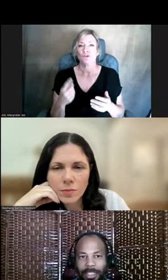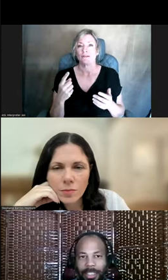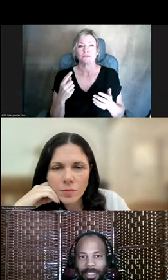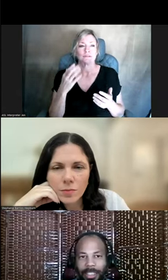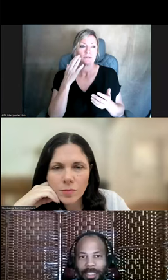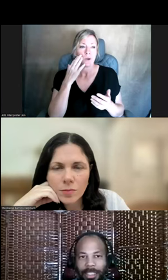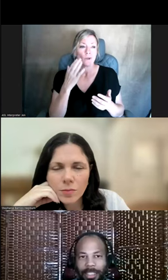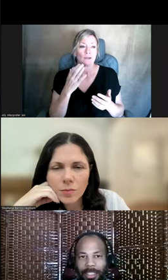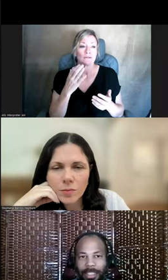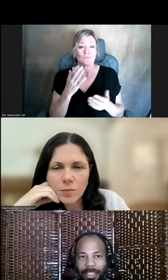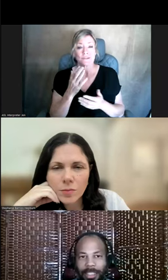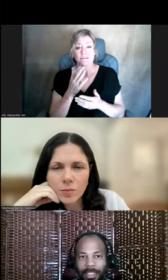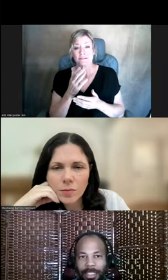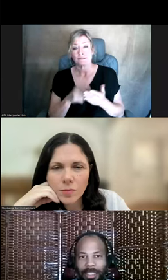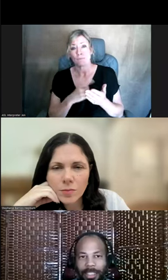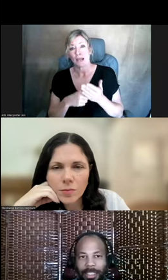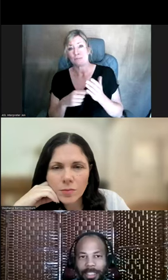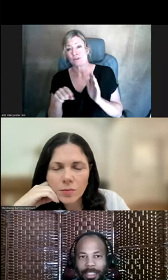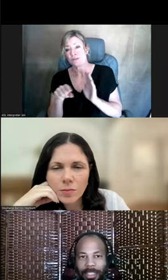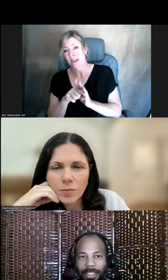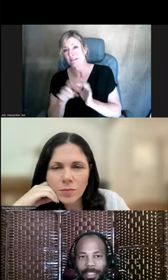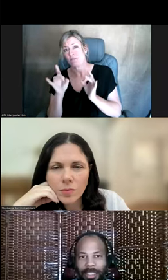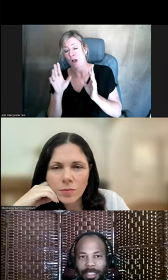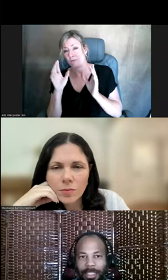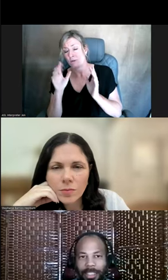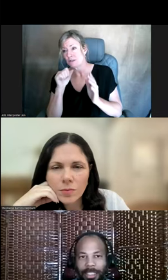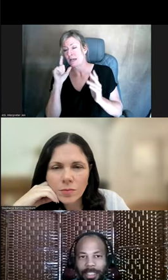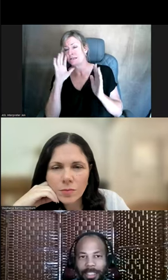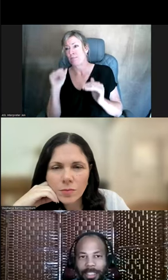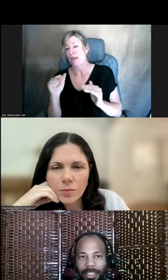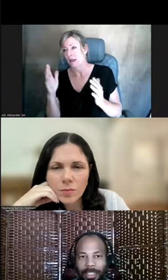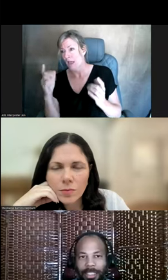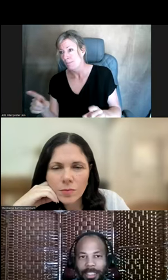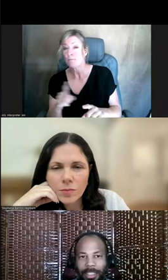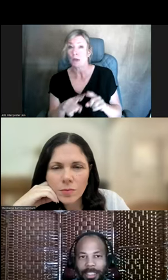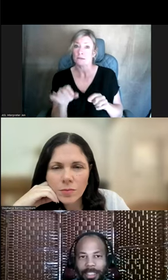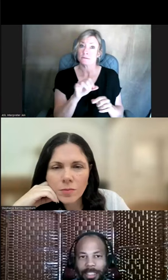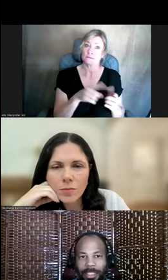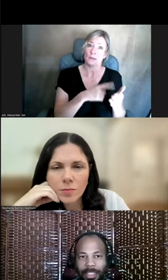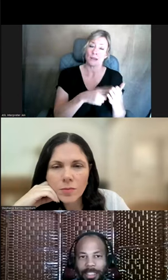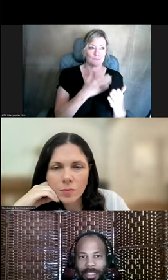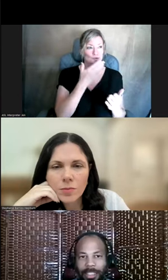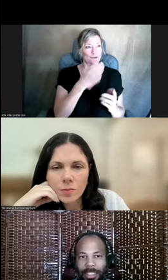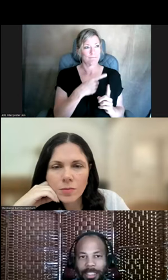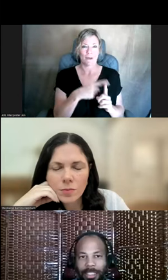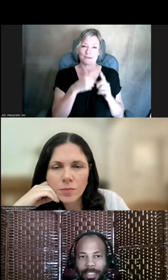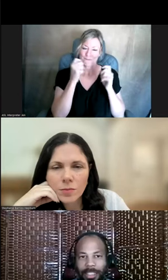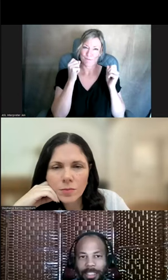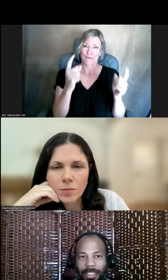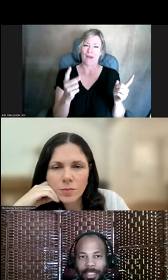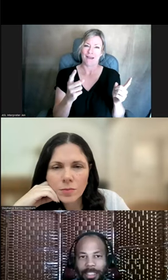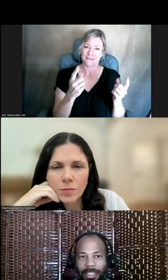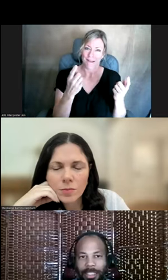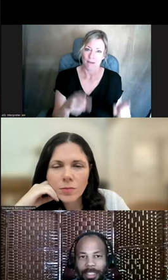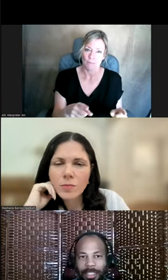there are unpleasant surprises or traumas that happen, there are also pleasant surprises that can happen. And being aware of